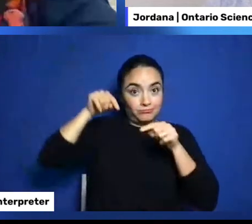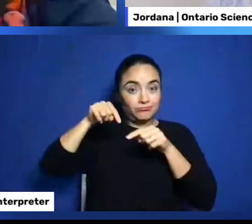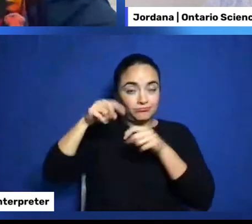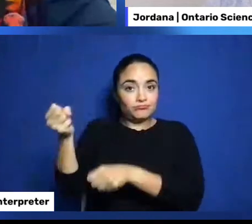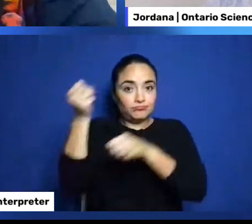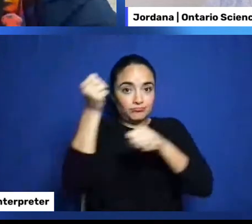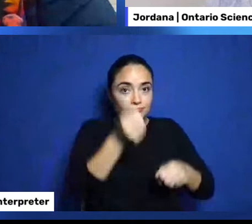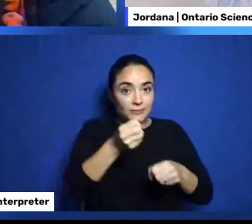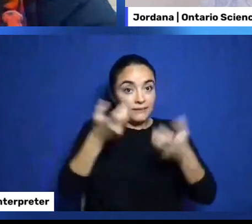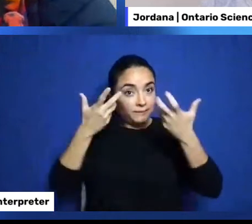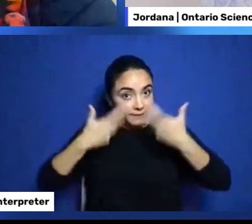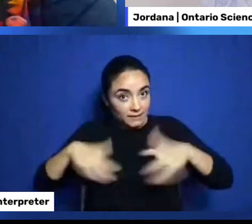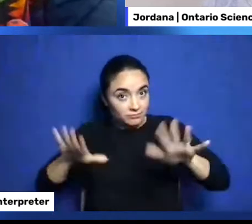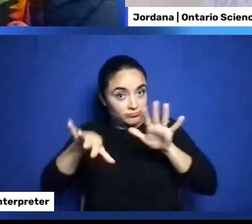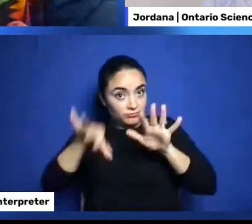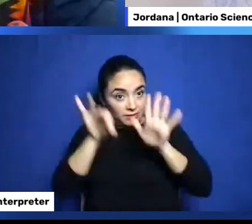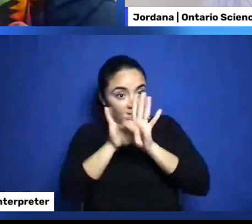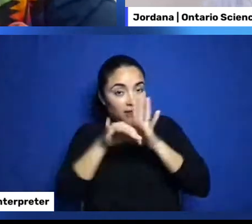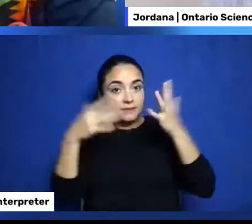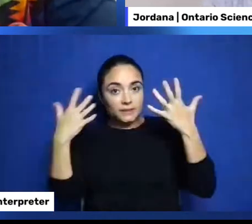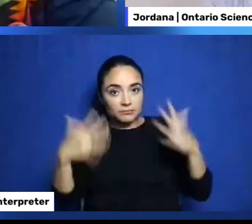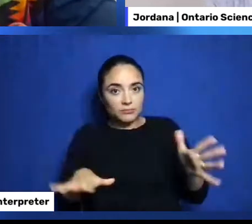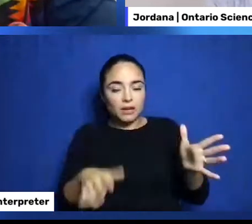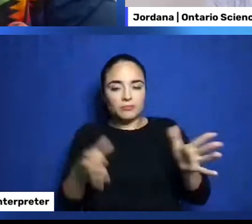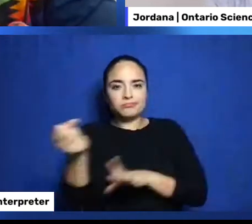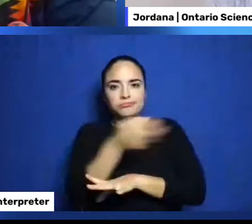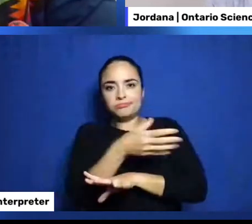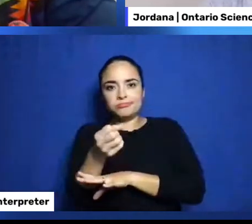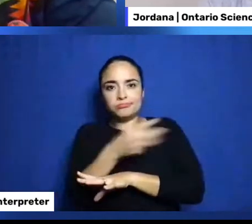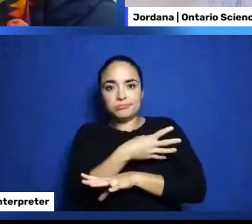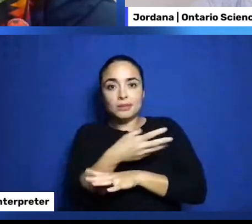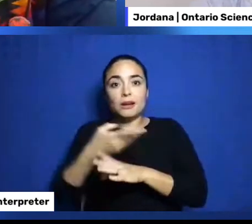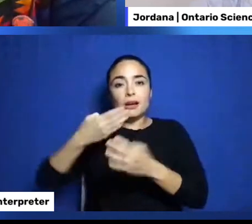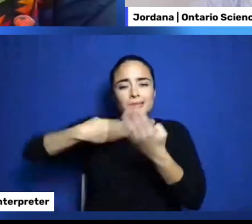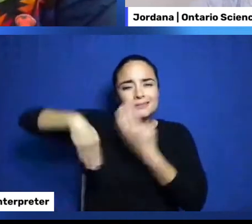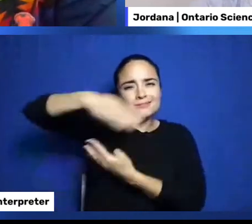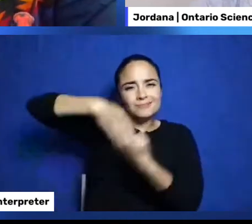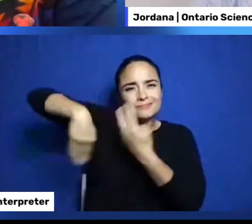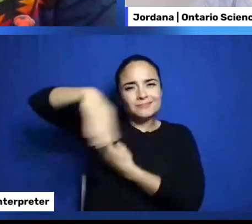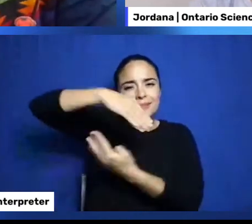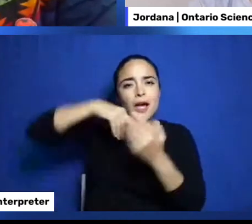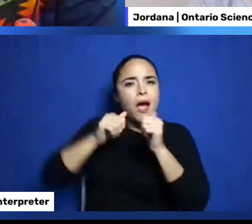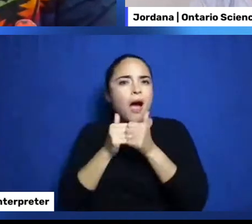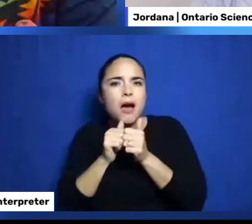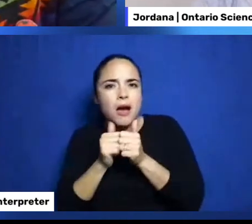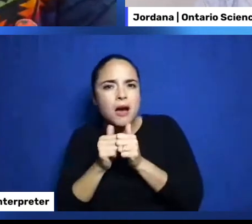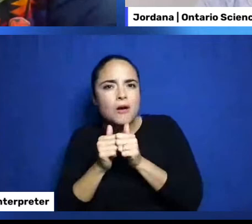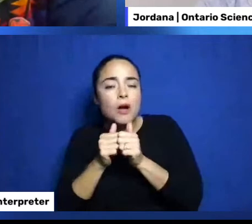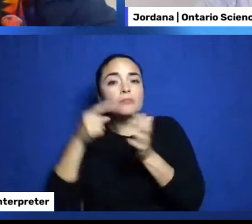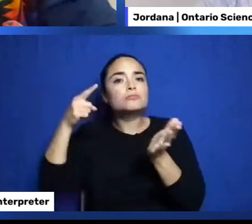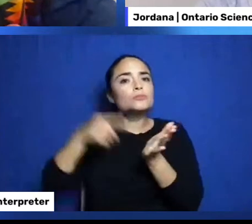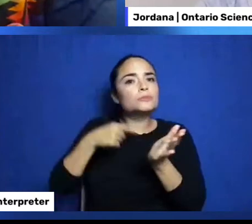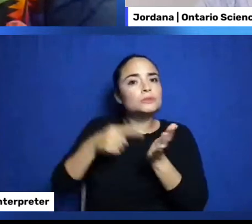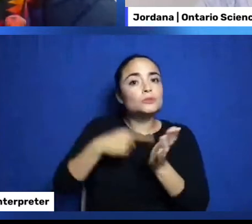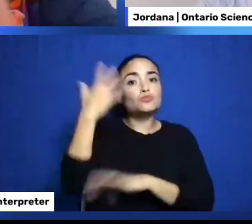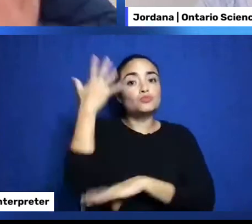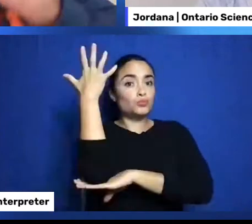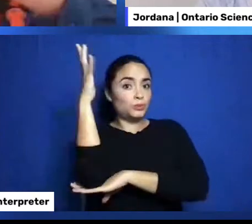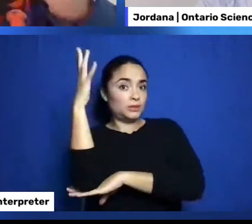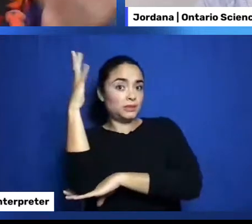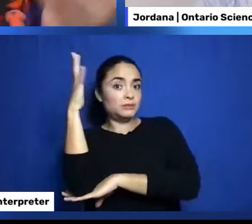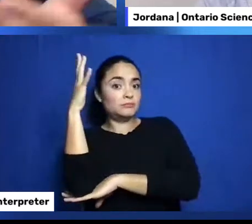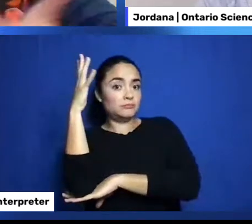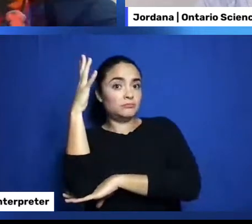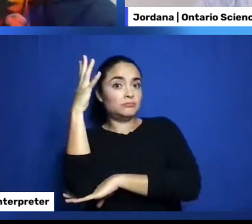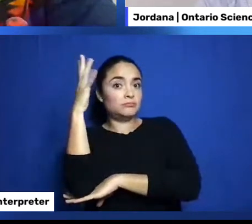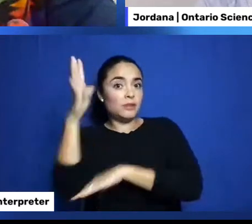canvas? Sometimes we used bark from different trees. And, sometimes we used different animal skins as well. To make